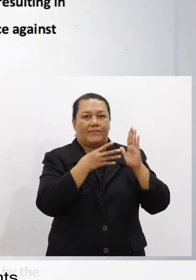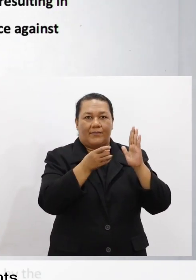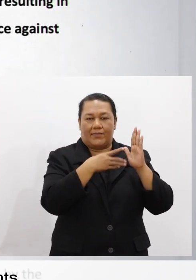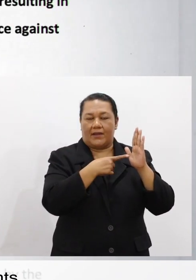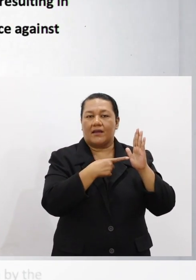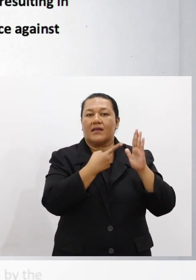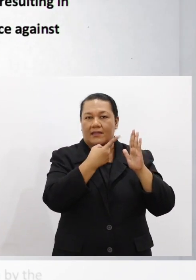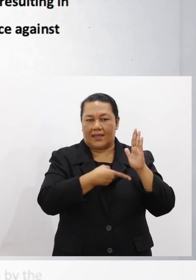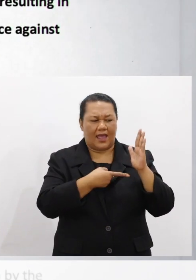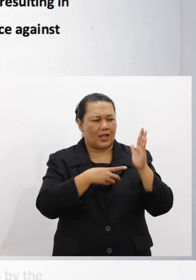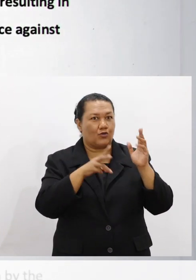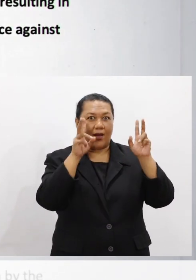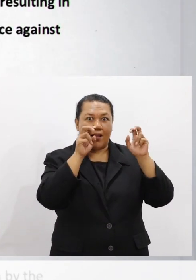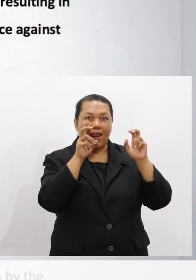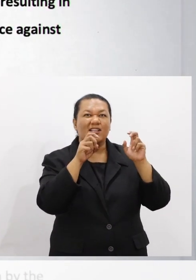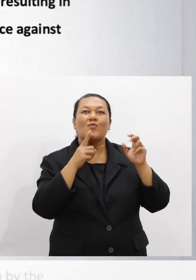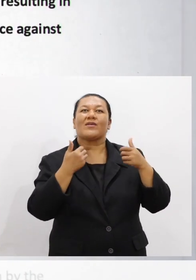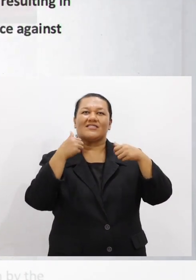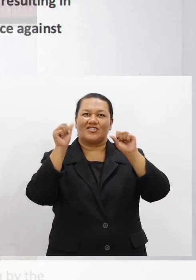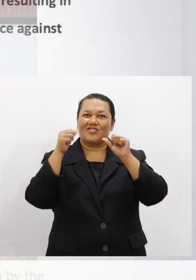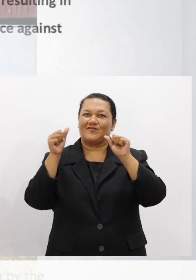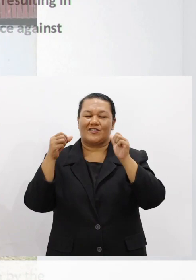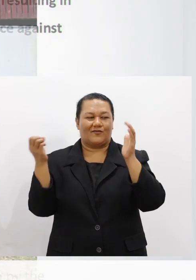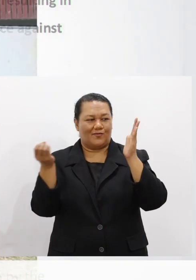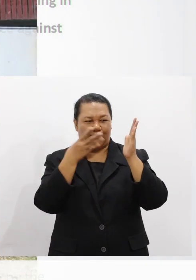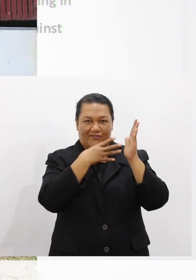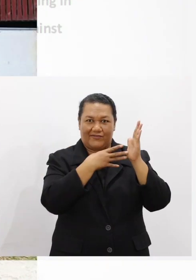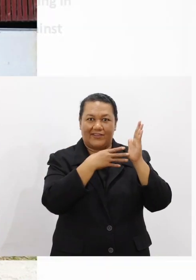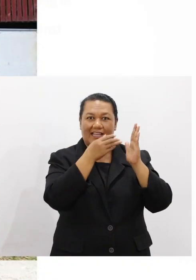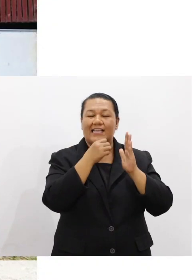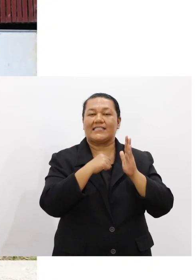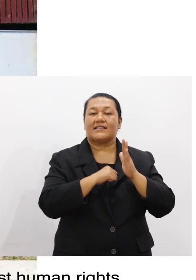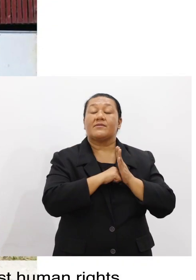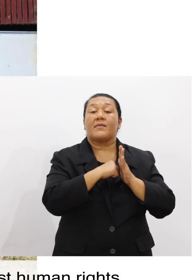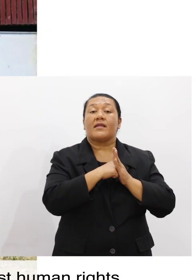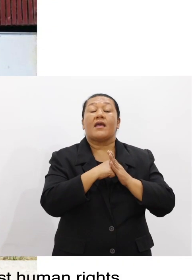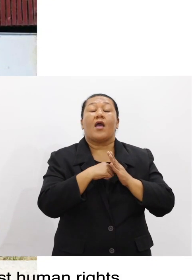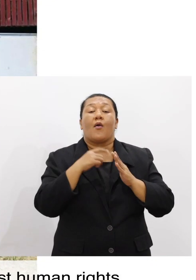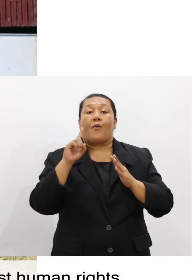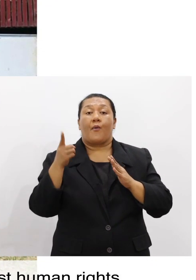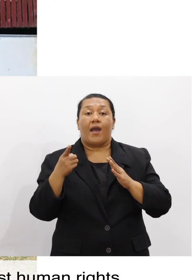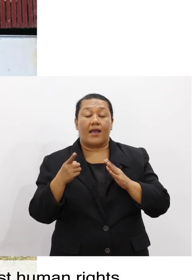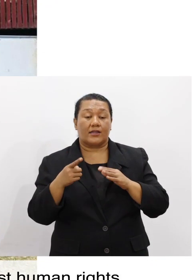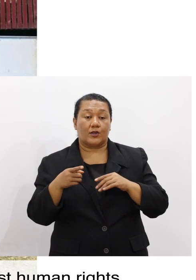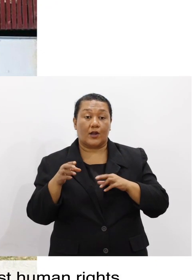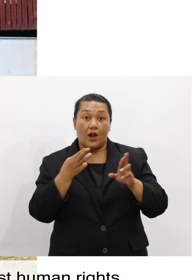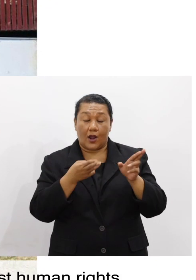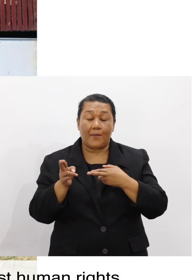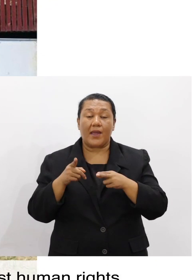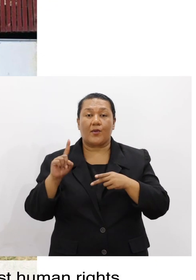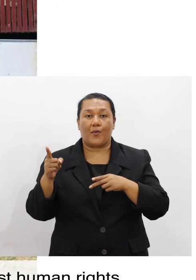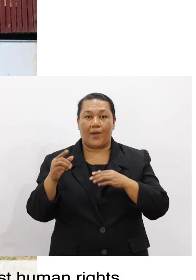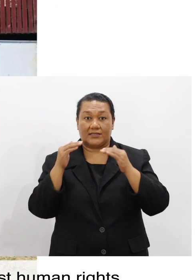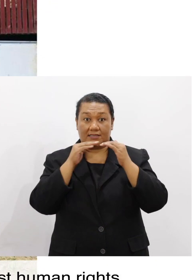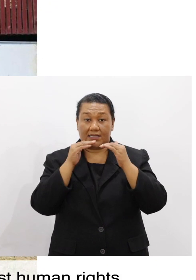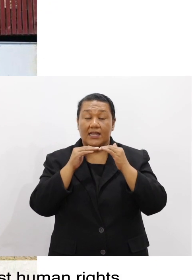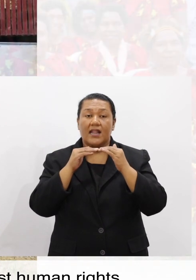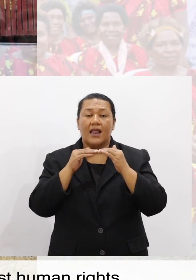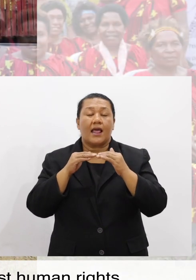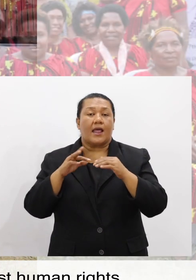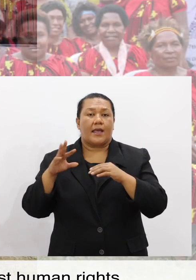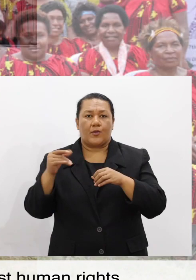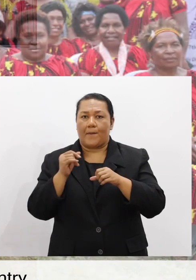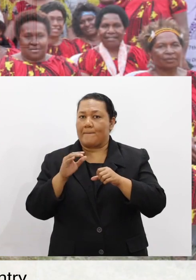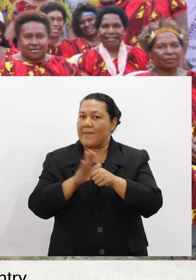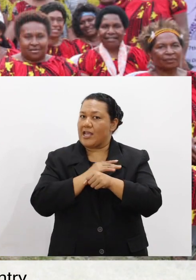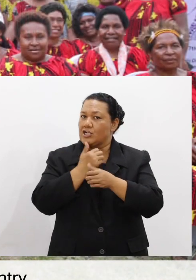of movements and highlights the achievements made so far. We recognize that gender-based violence is a single greatest